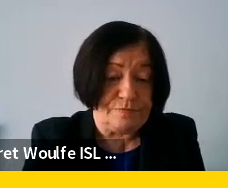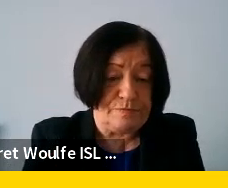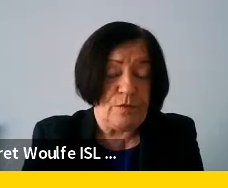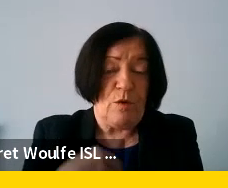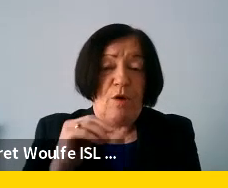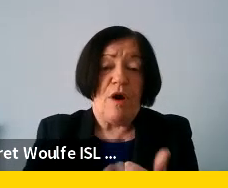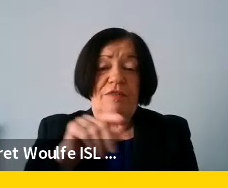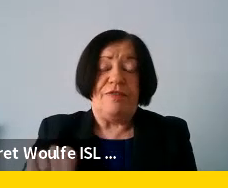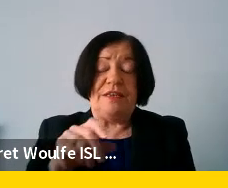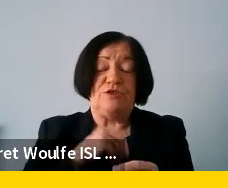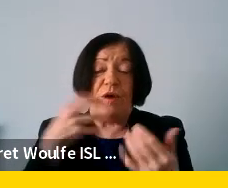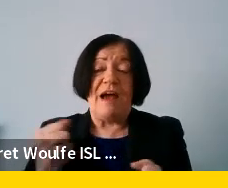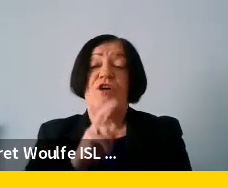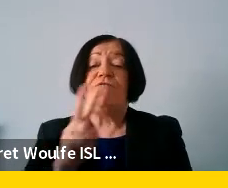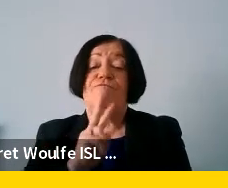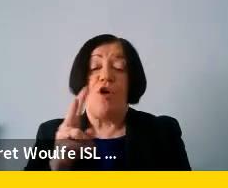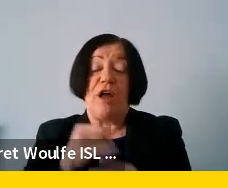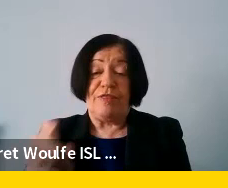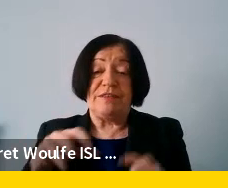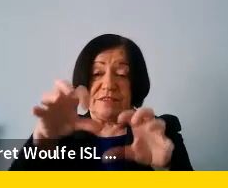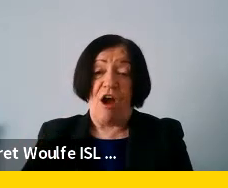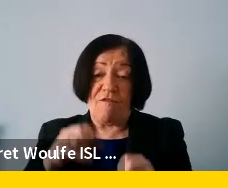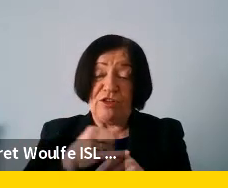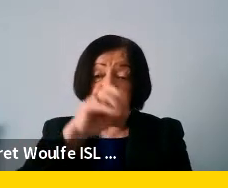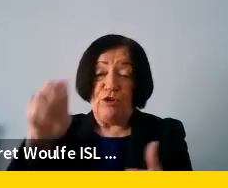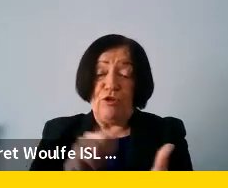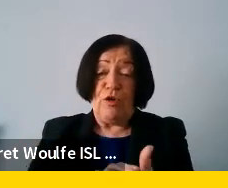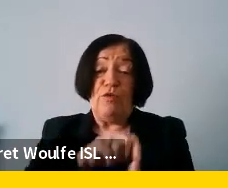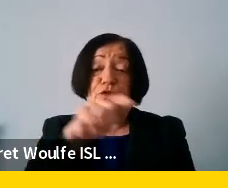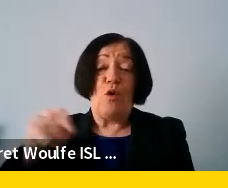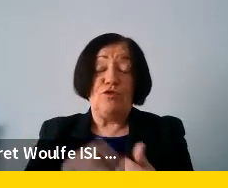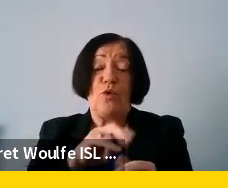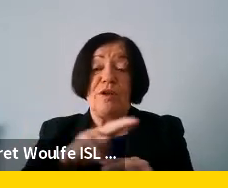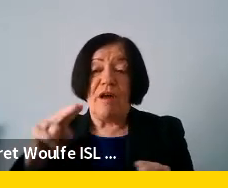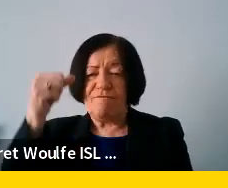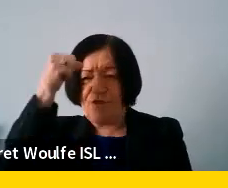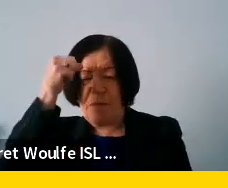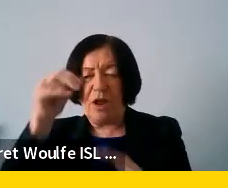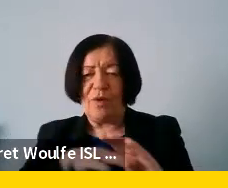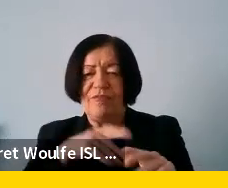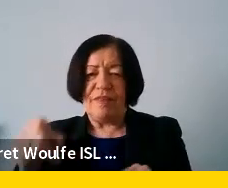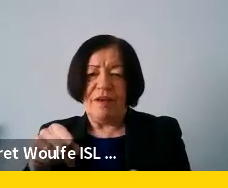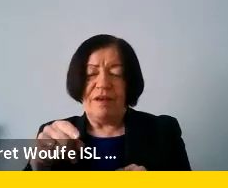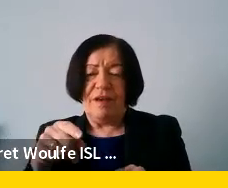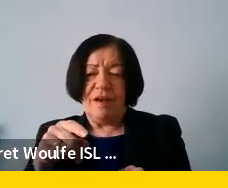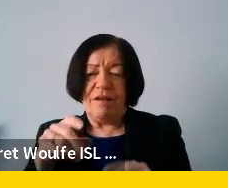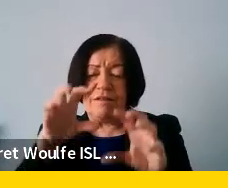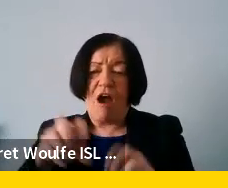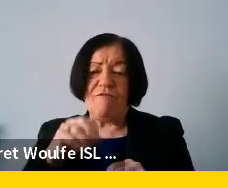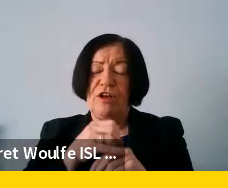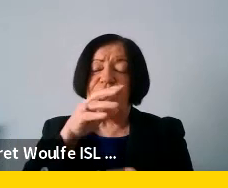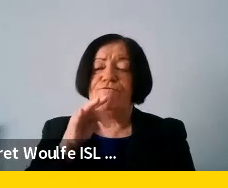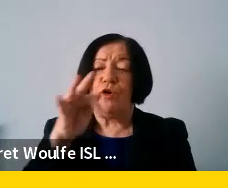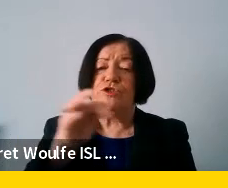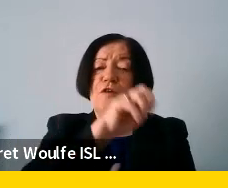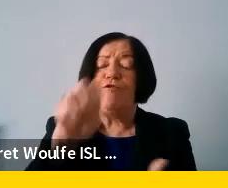have a voice in this conference on the future of europe for those of you who are not familiar with the conference on the future of europe it is